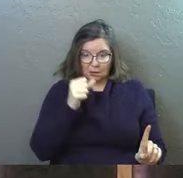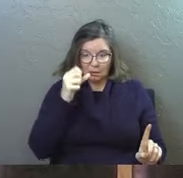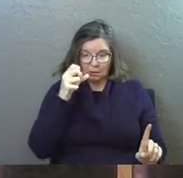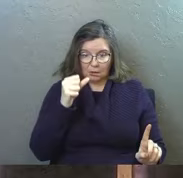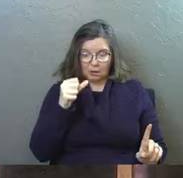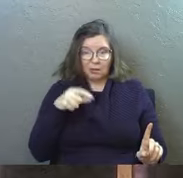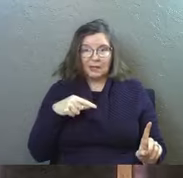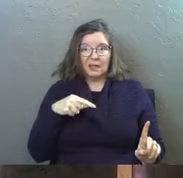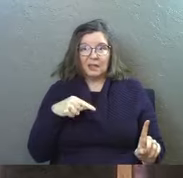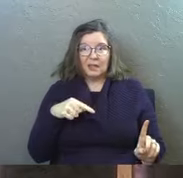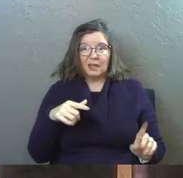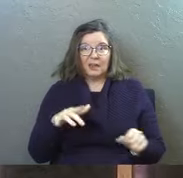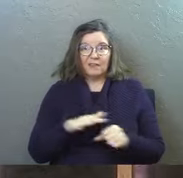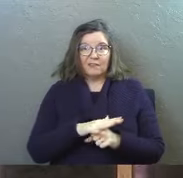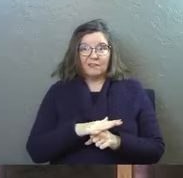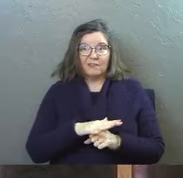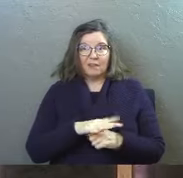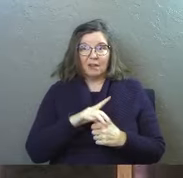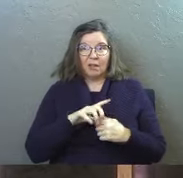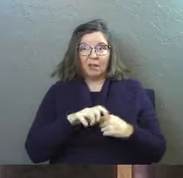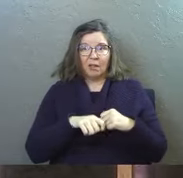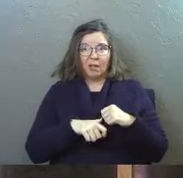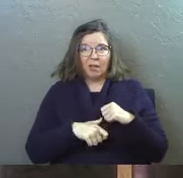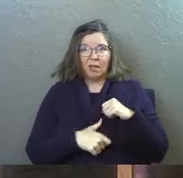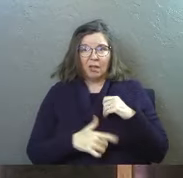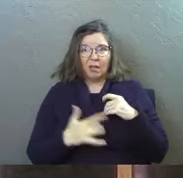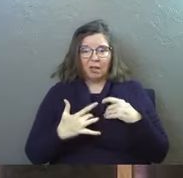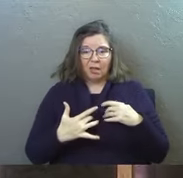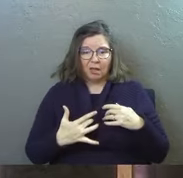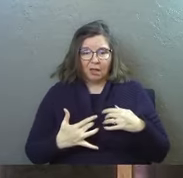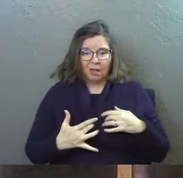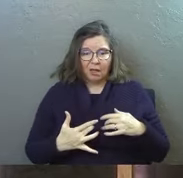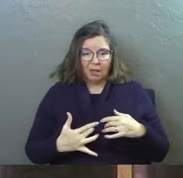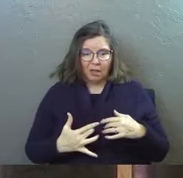he is so filled with remorse and despair